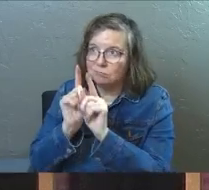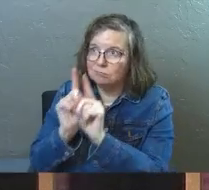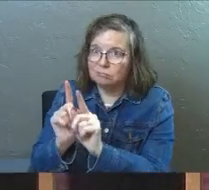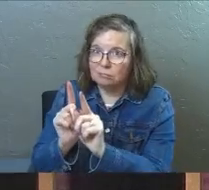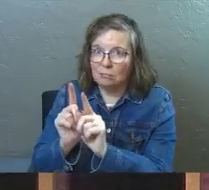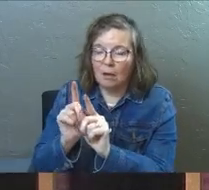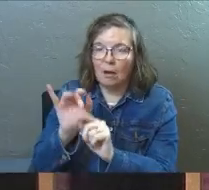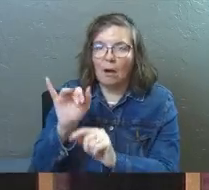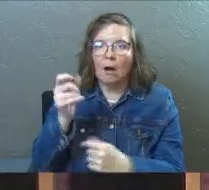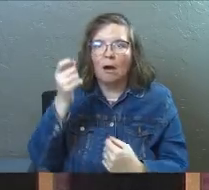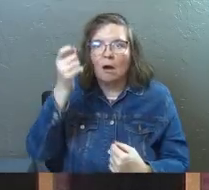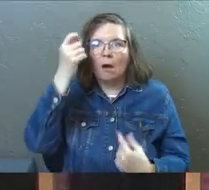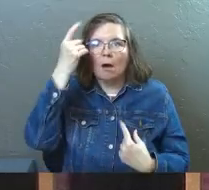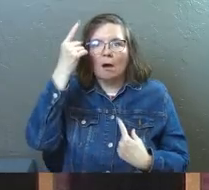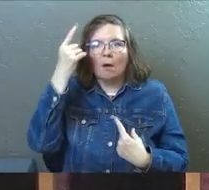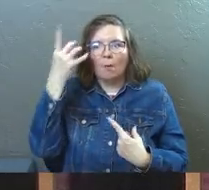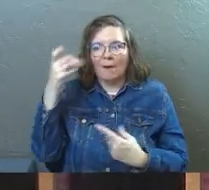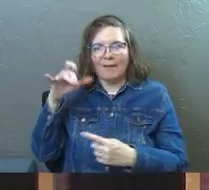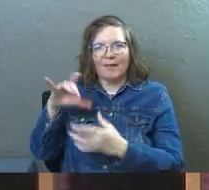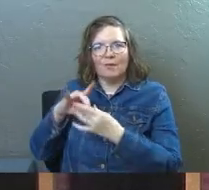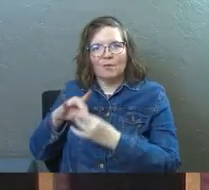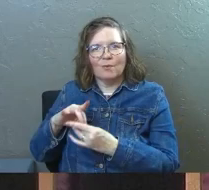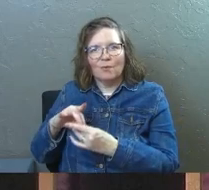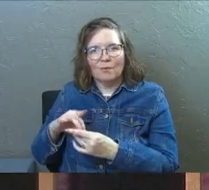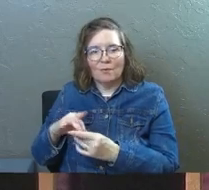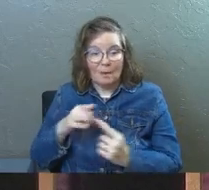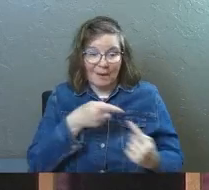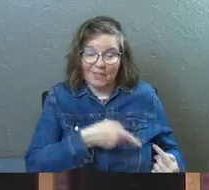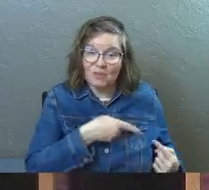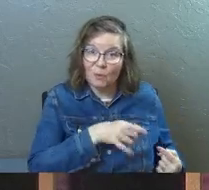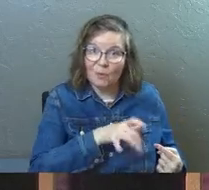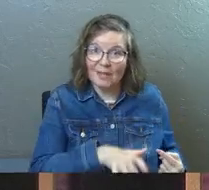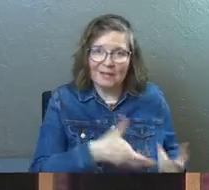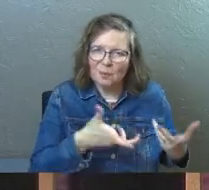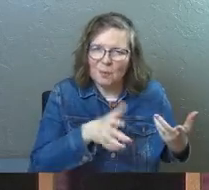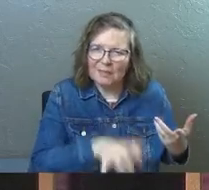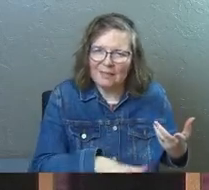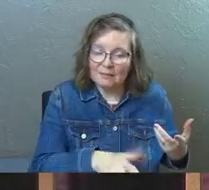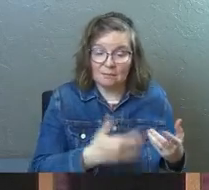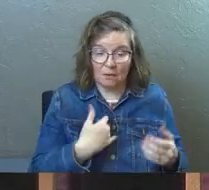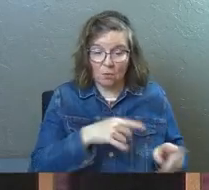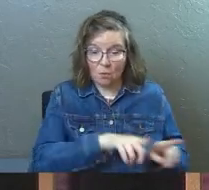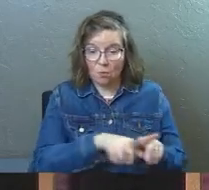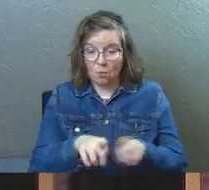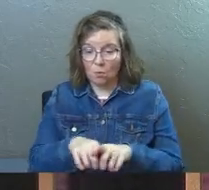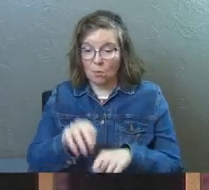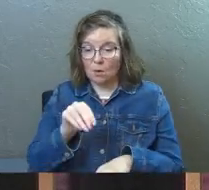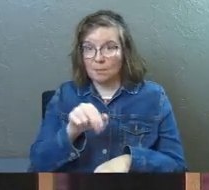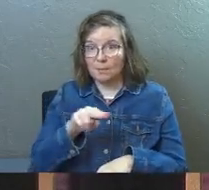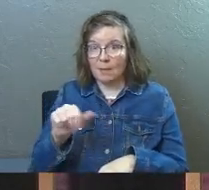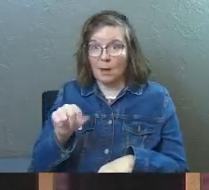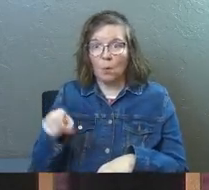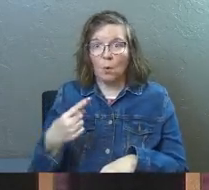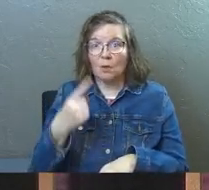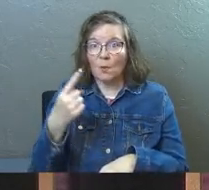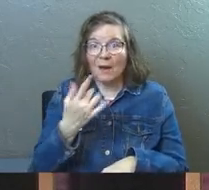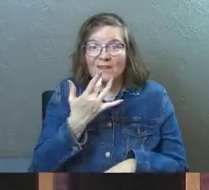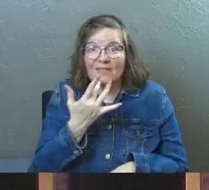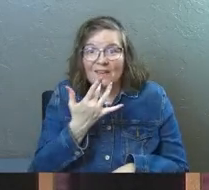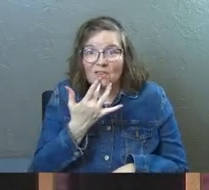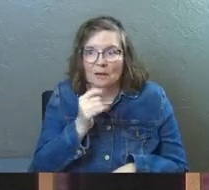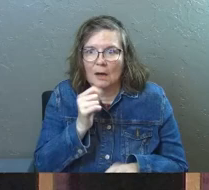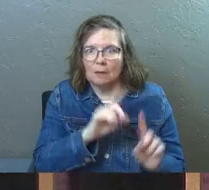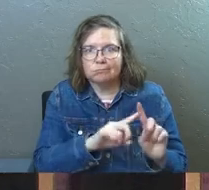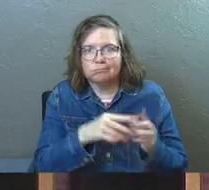Is it all starting to kind of, yeah. But they struggled with that. And not only that, but manna was only one flavor.